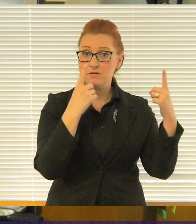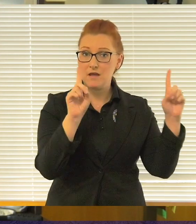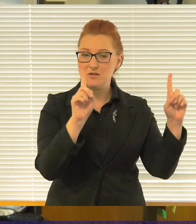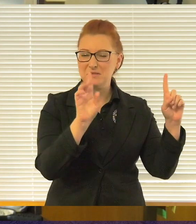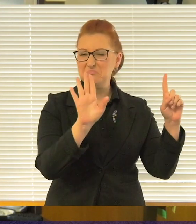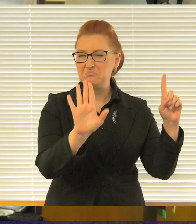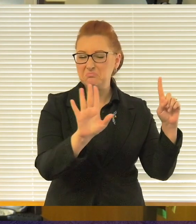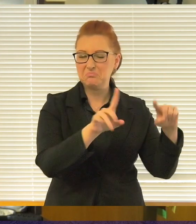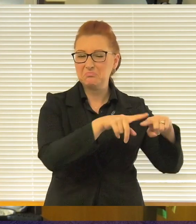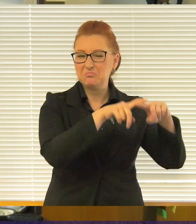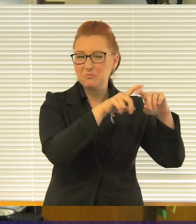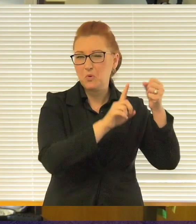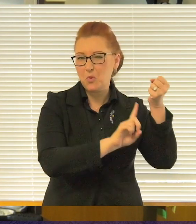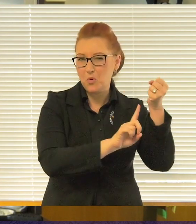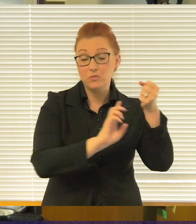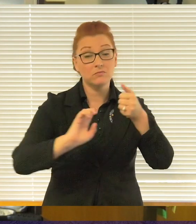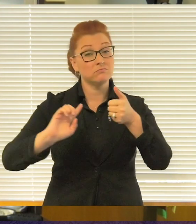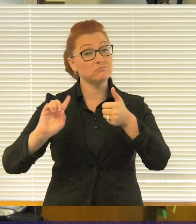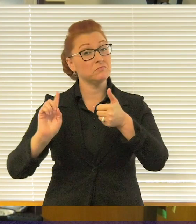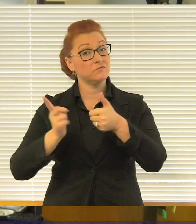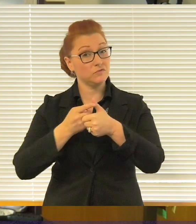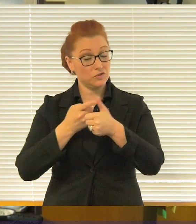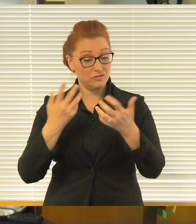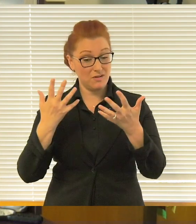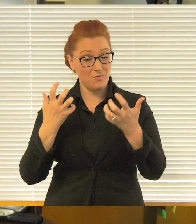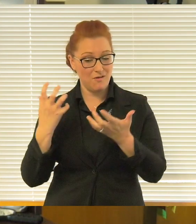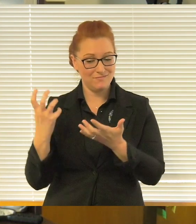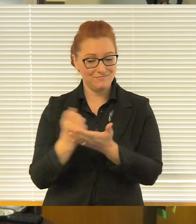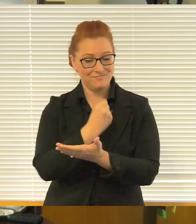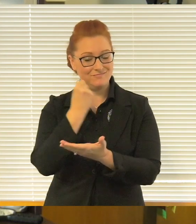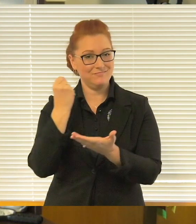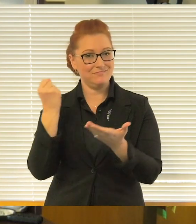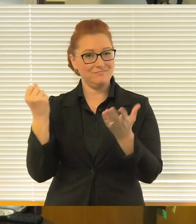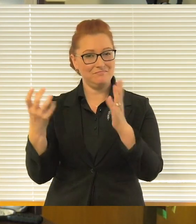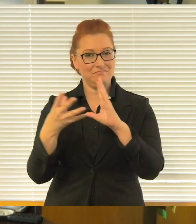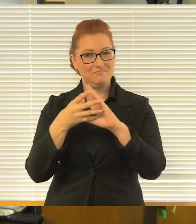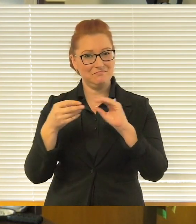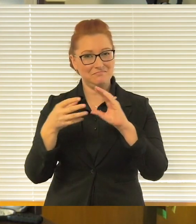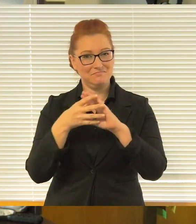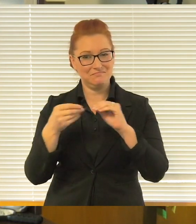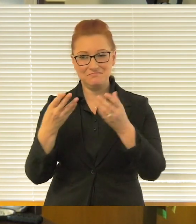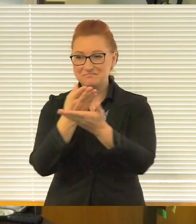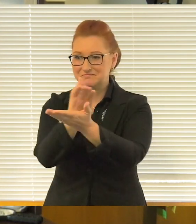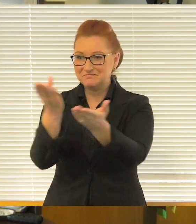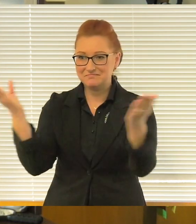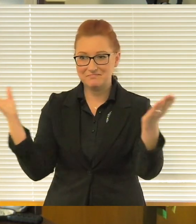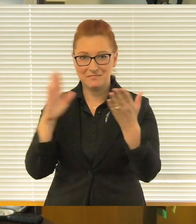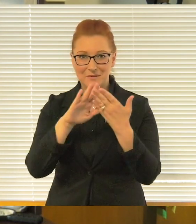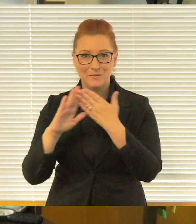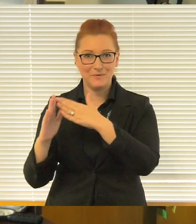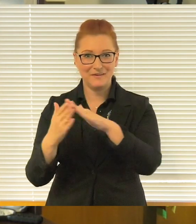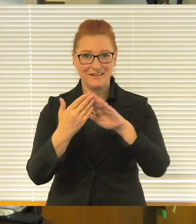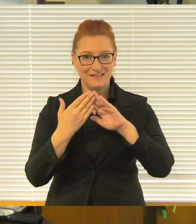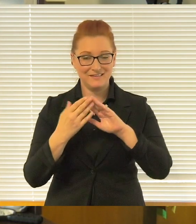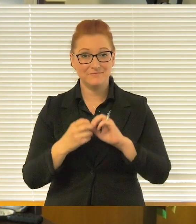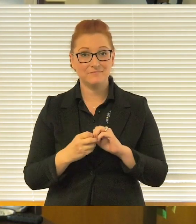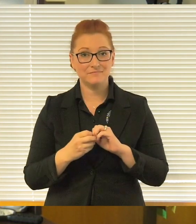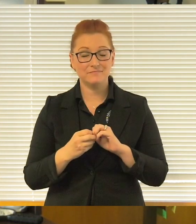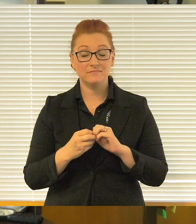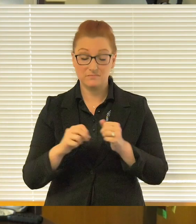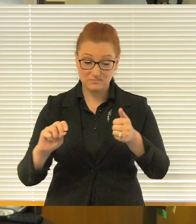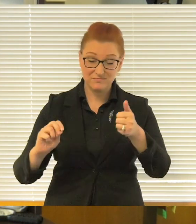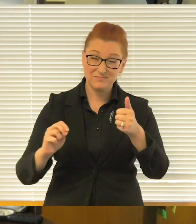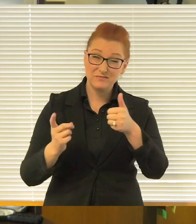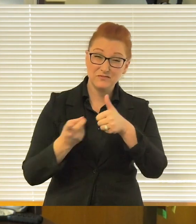share with everyone, I want to take this opportunity to briefly address our community. First